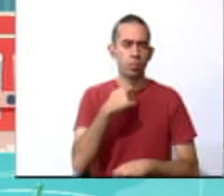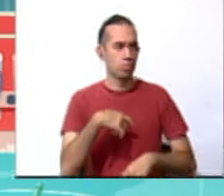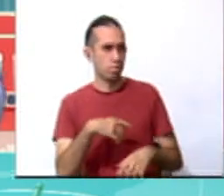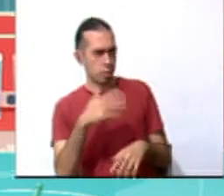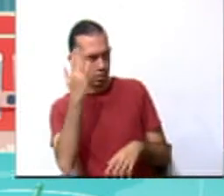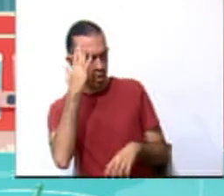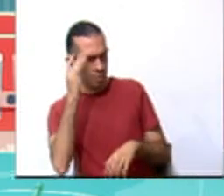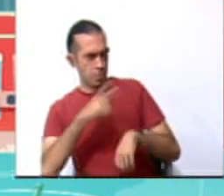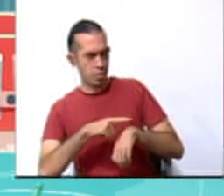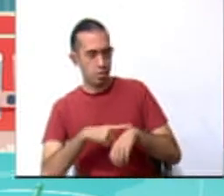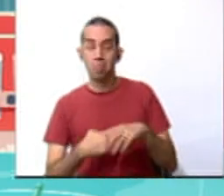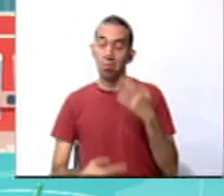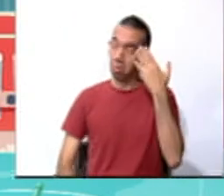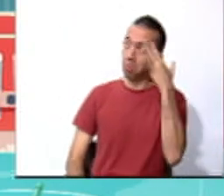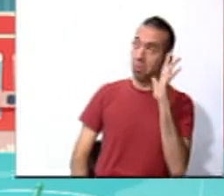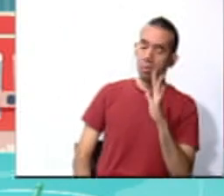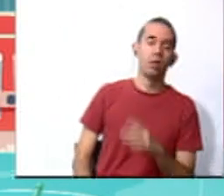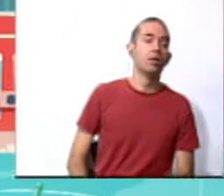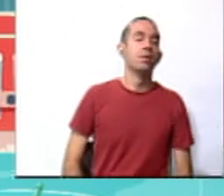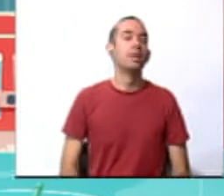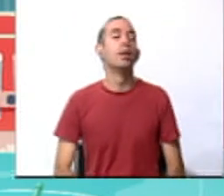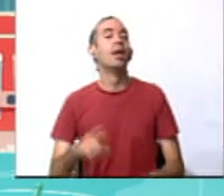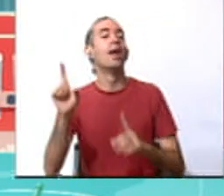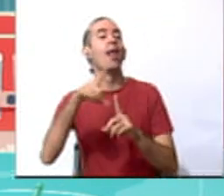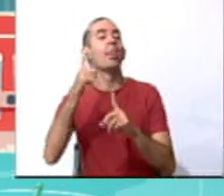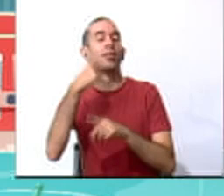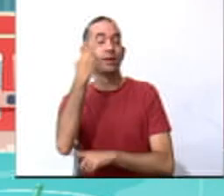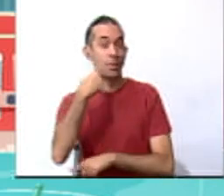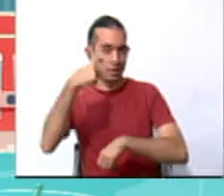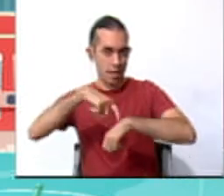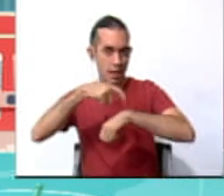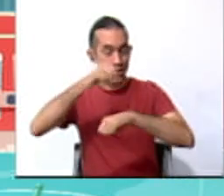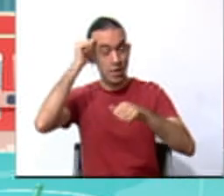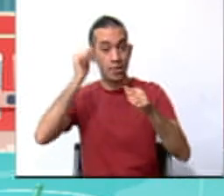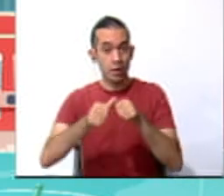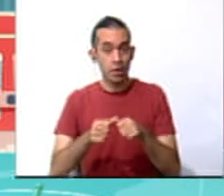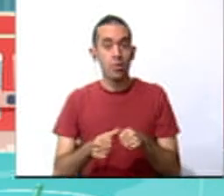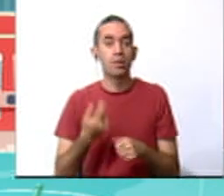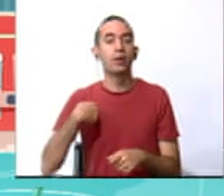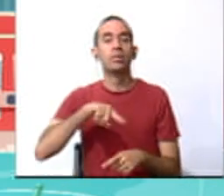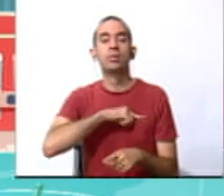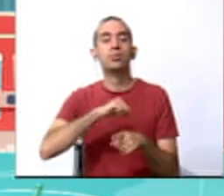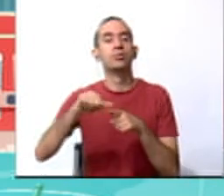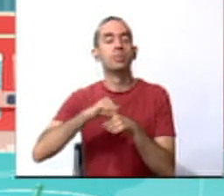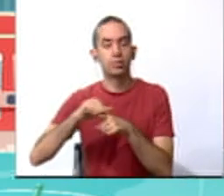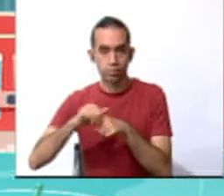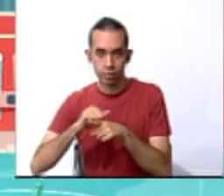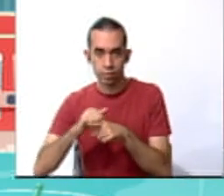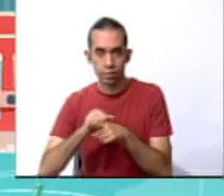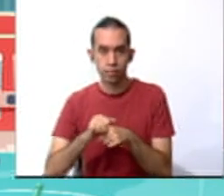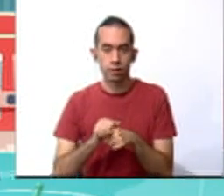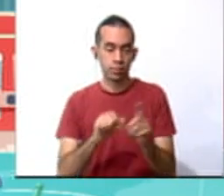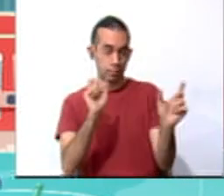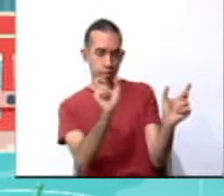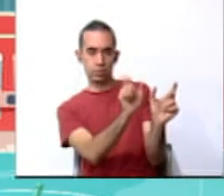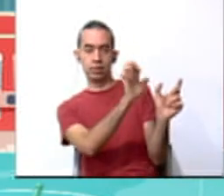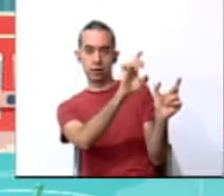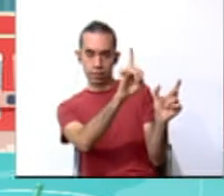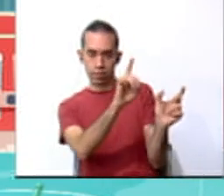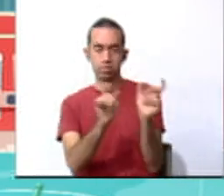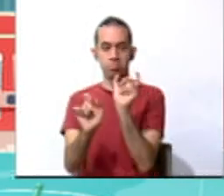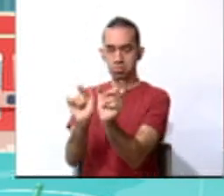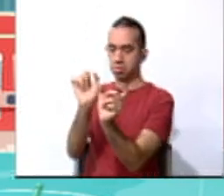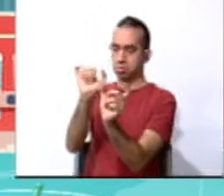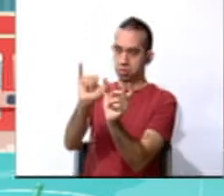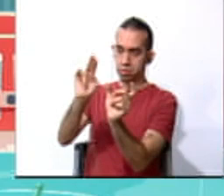It's letters and sounds time. And remember, we are going to practice the final sounds E-D and